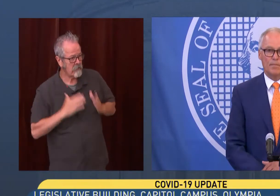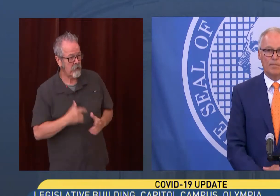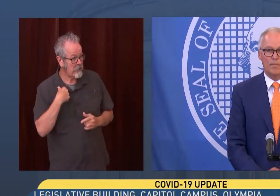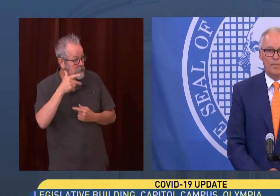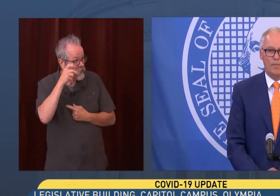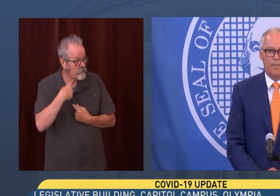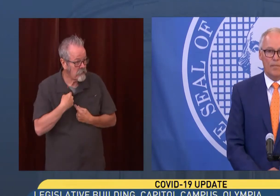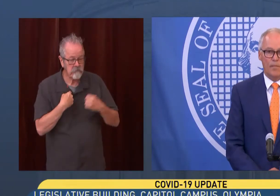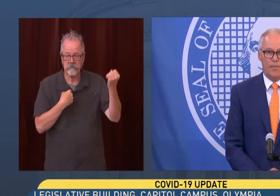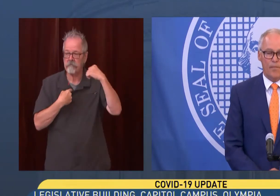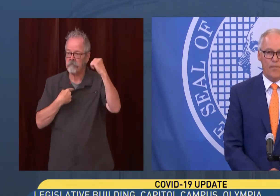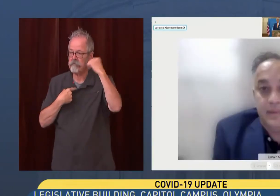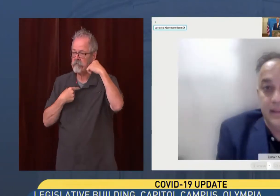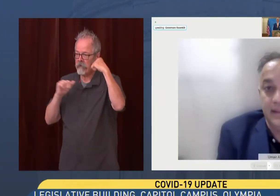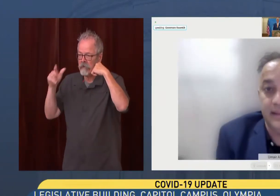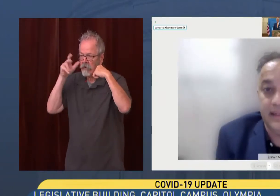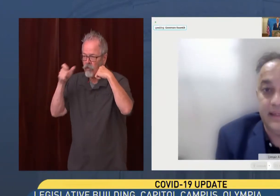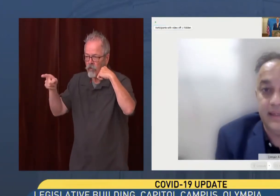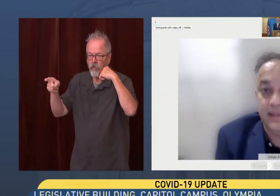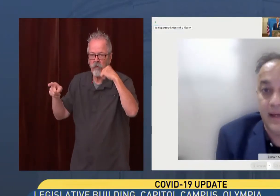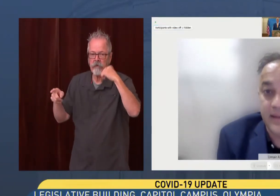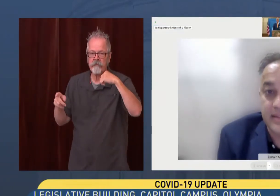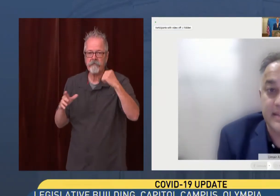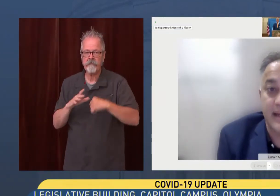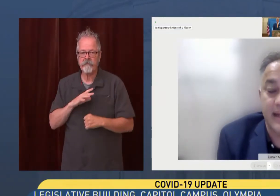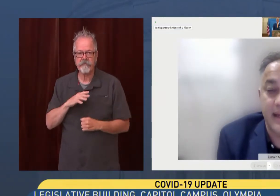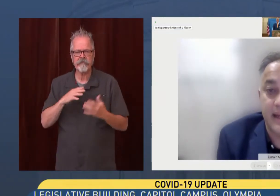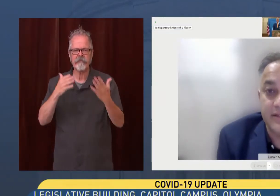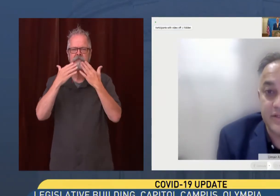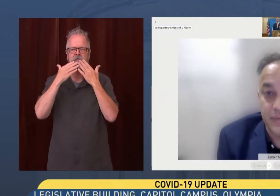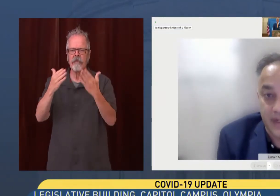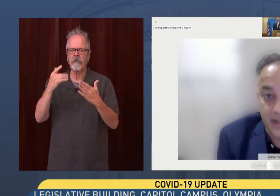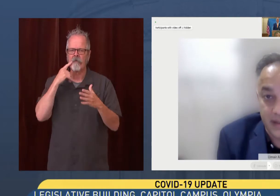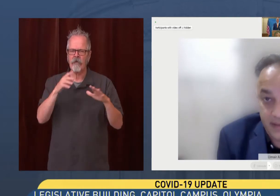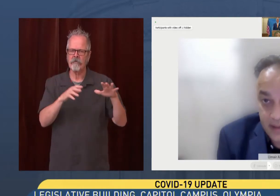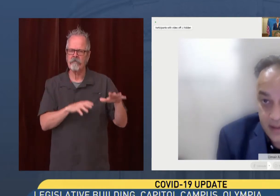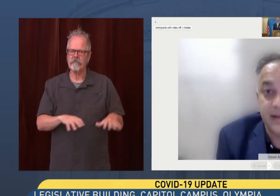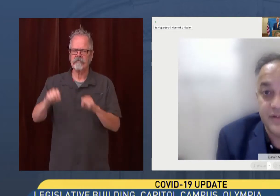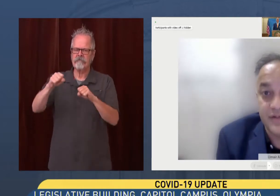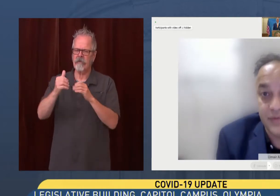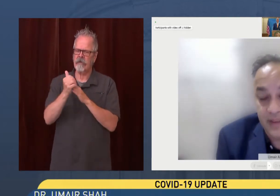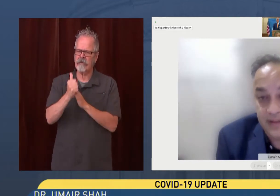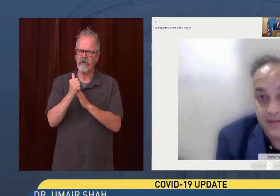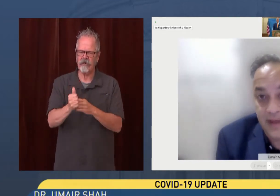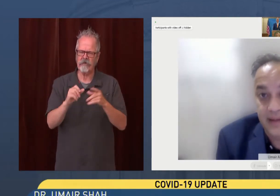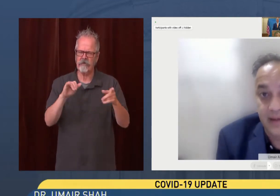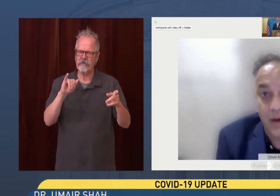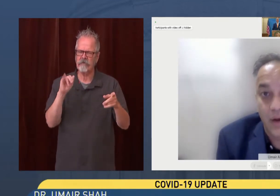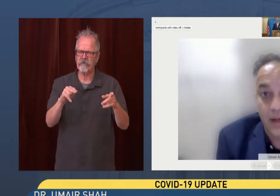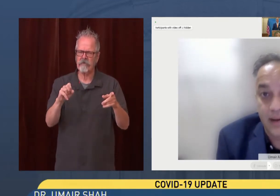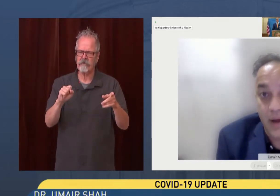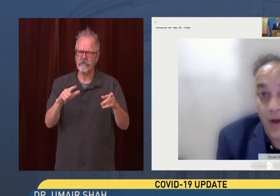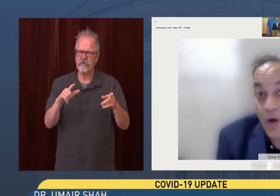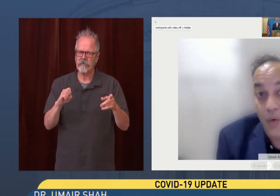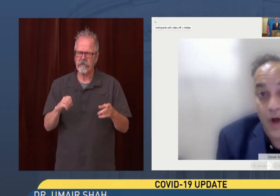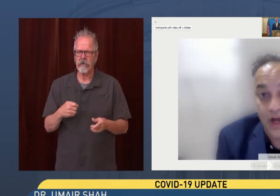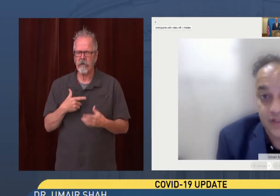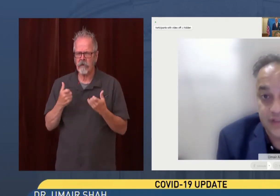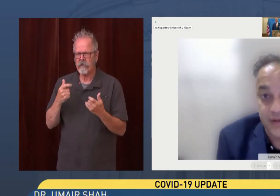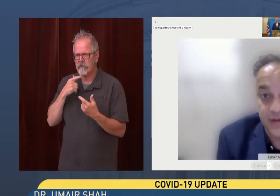Well, thank you for leading on this. And I just want to start off by just really thanking all